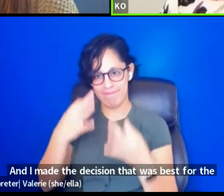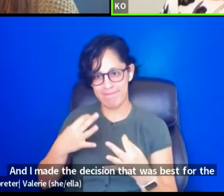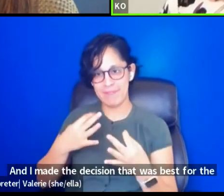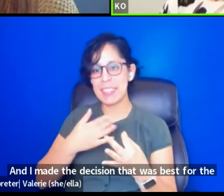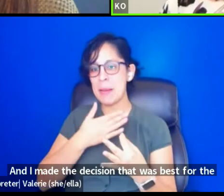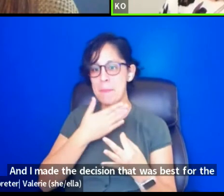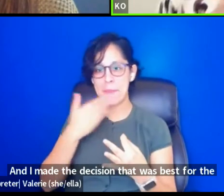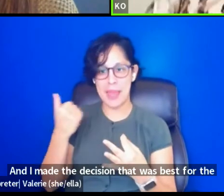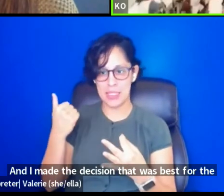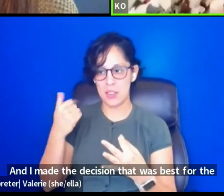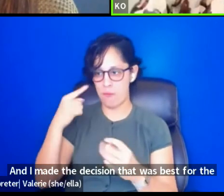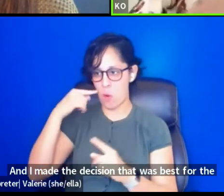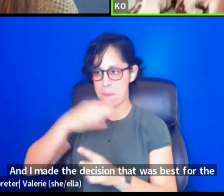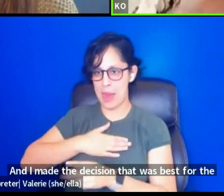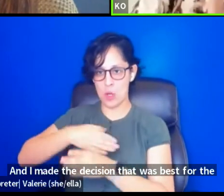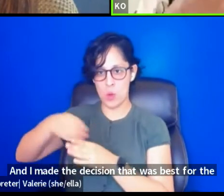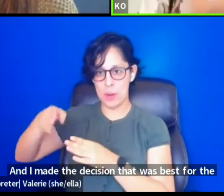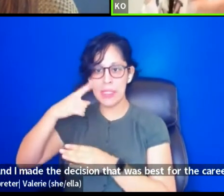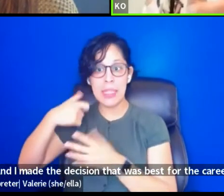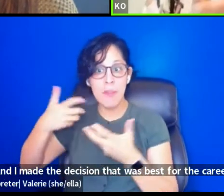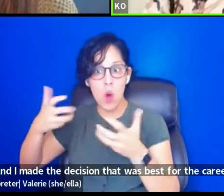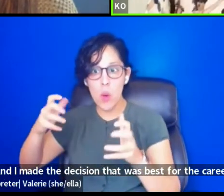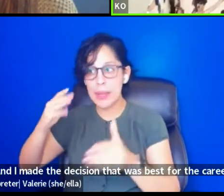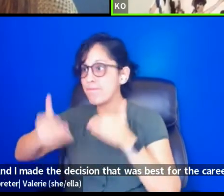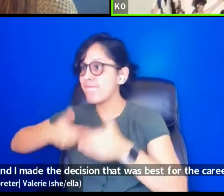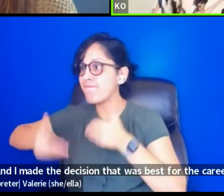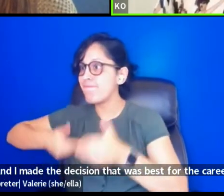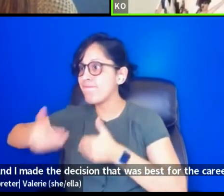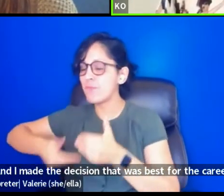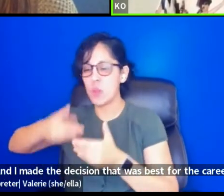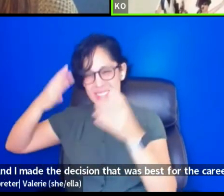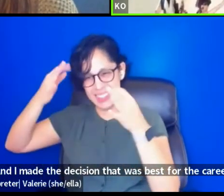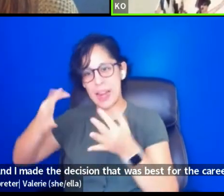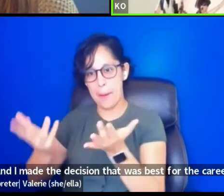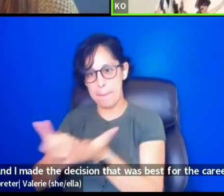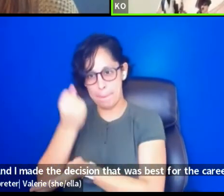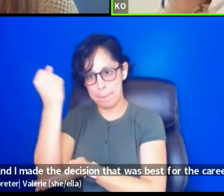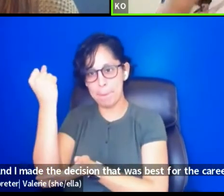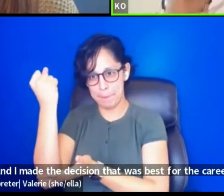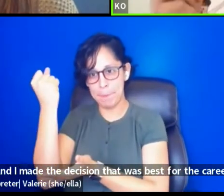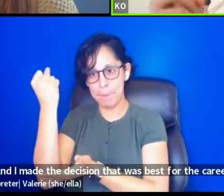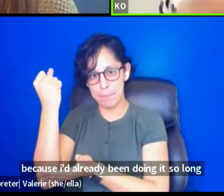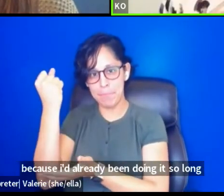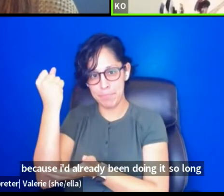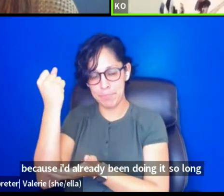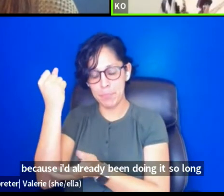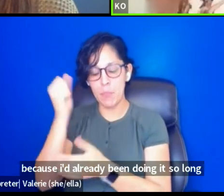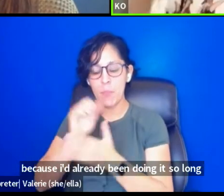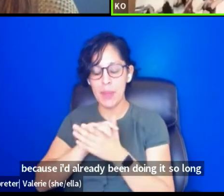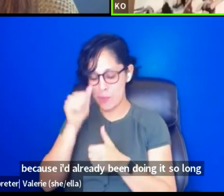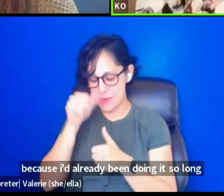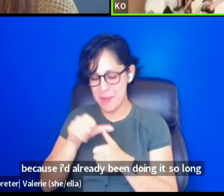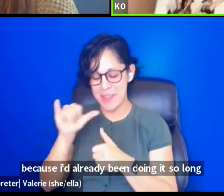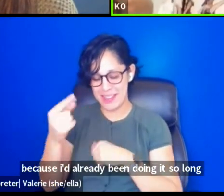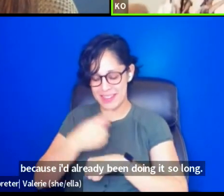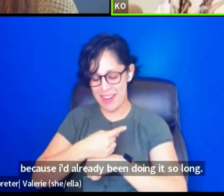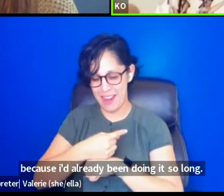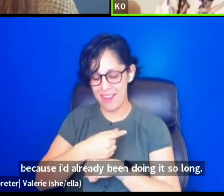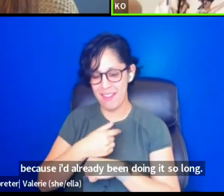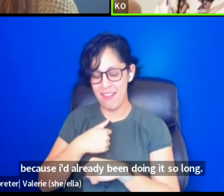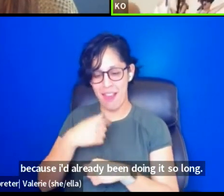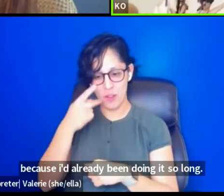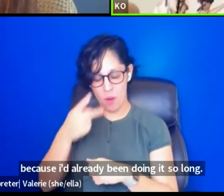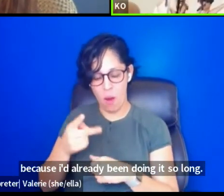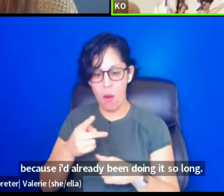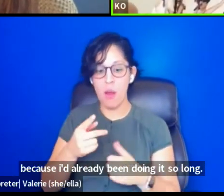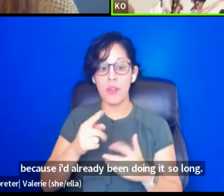the career because I had already been doing it so long. And I, um, I remember the day that I looked at the start day of